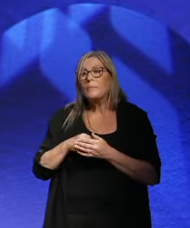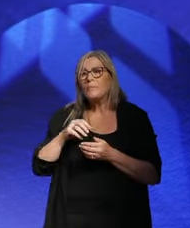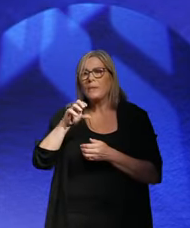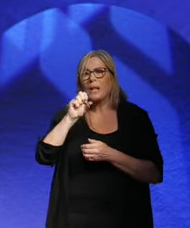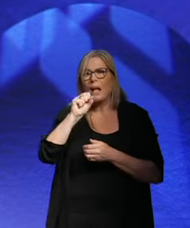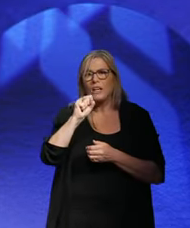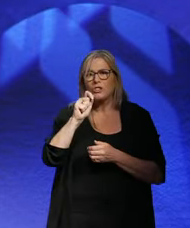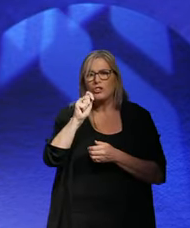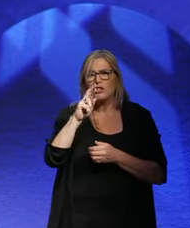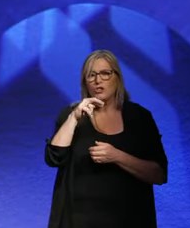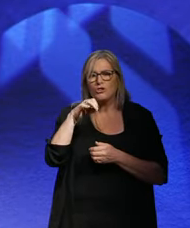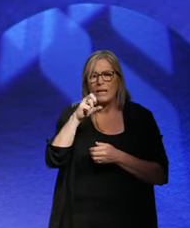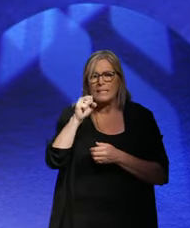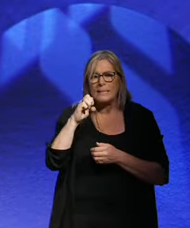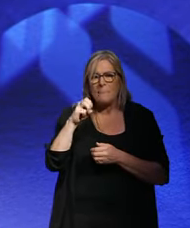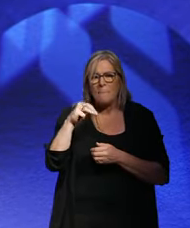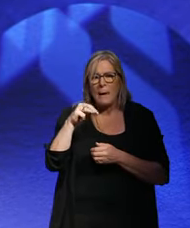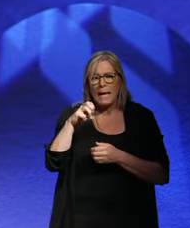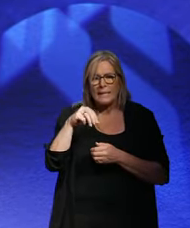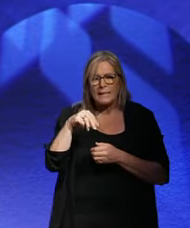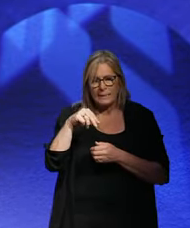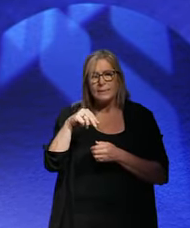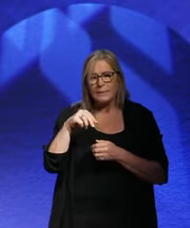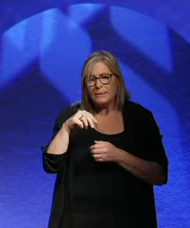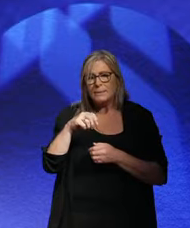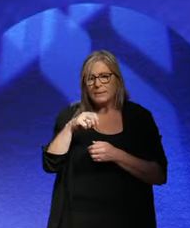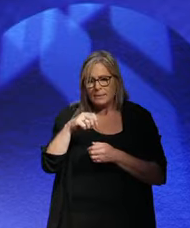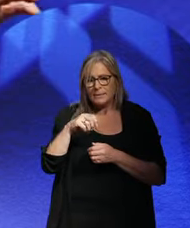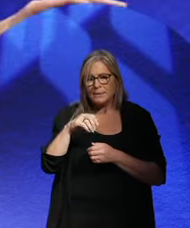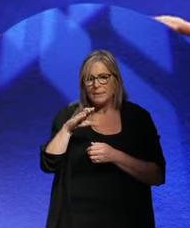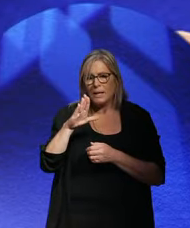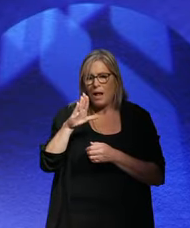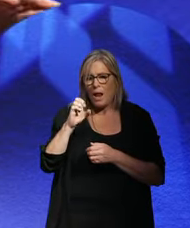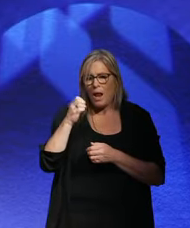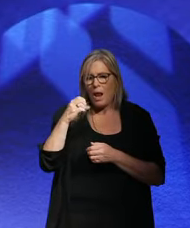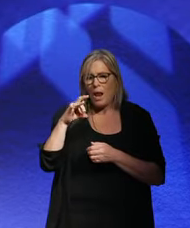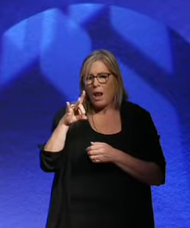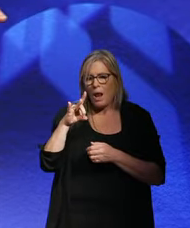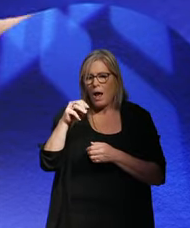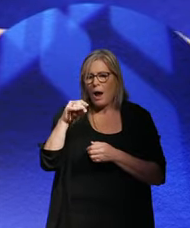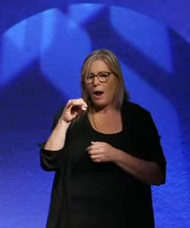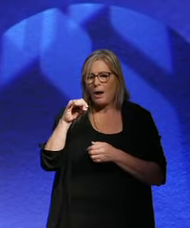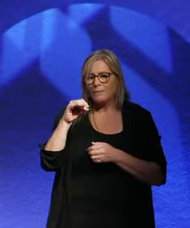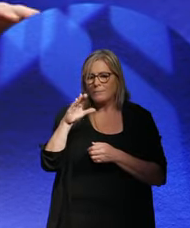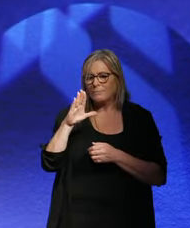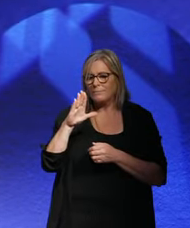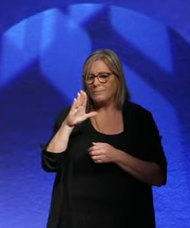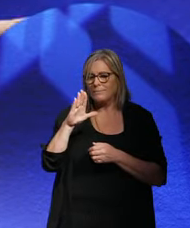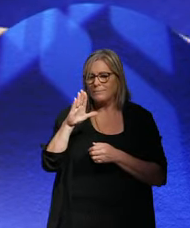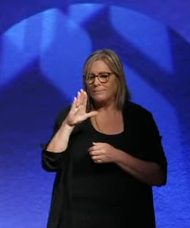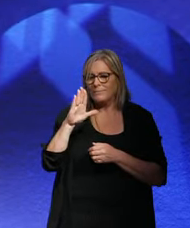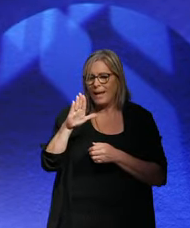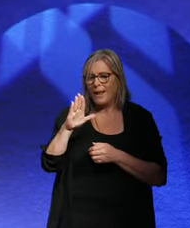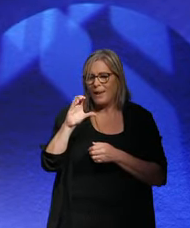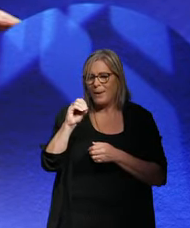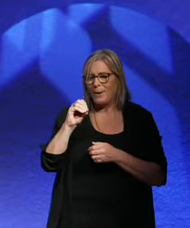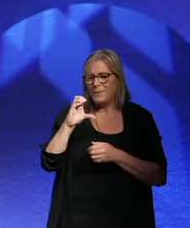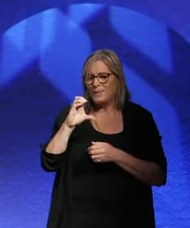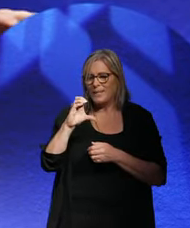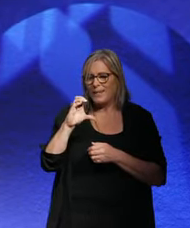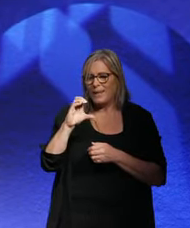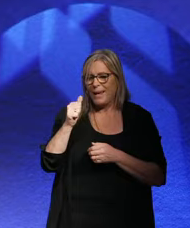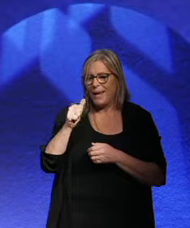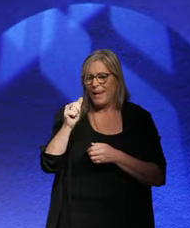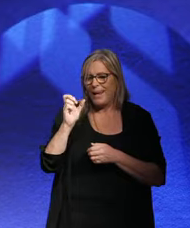Locarno Treaties. These were treaties where Germany accepted the Western Frontiers, the demilitarisation